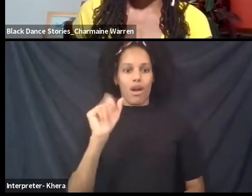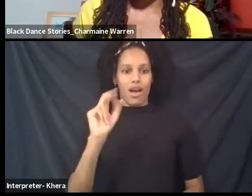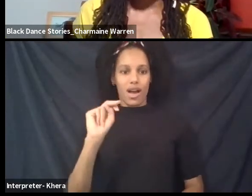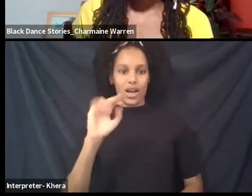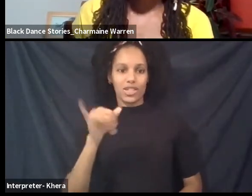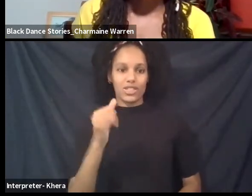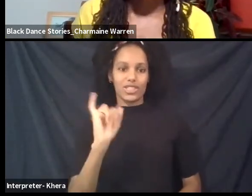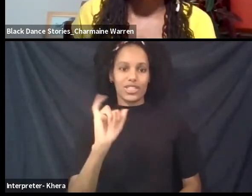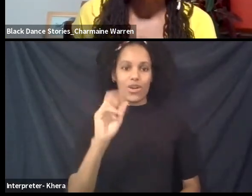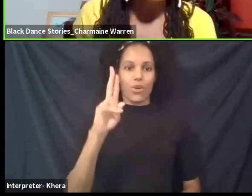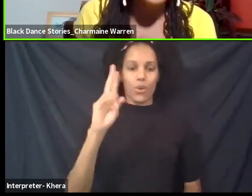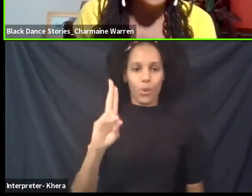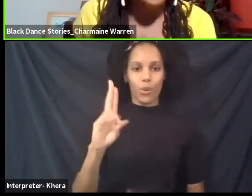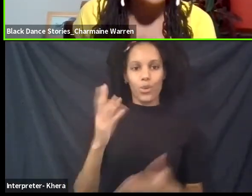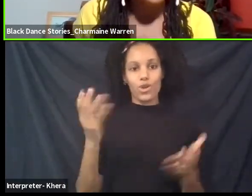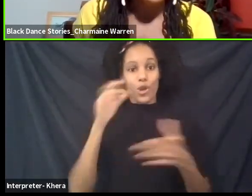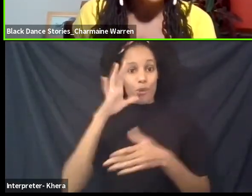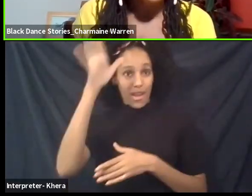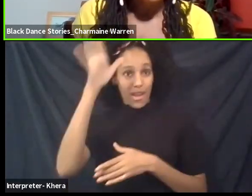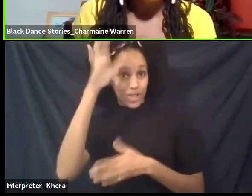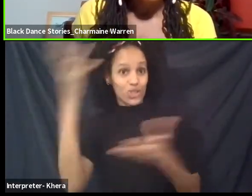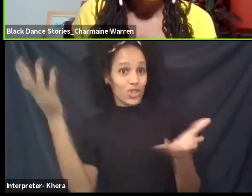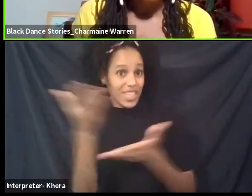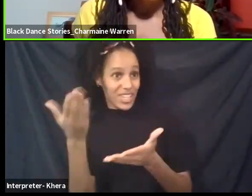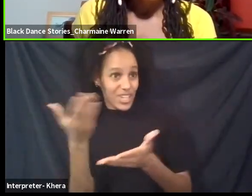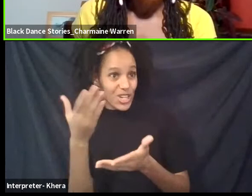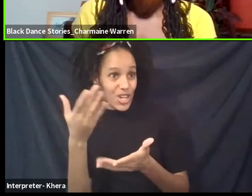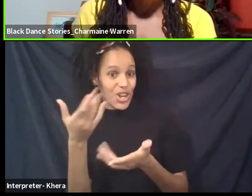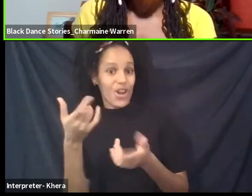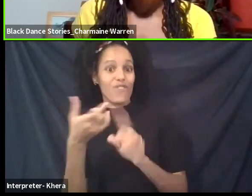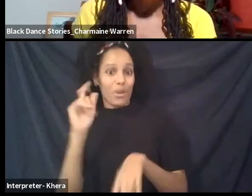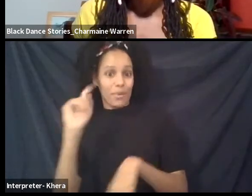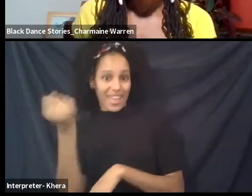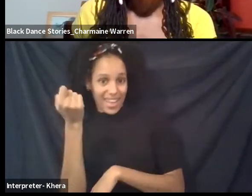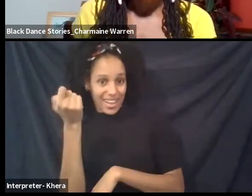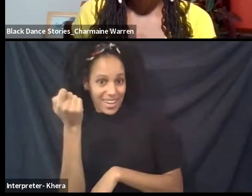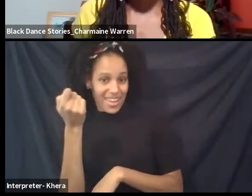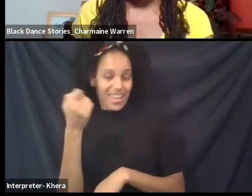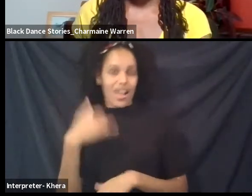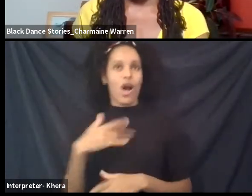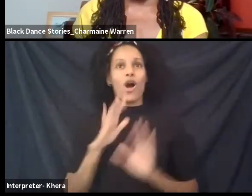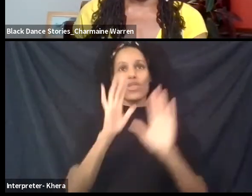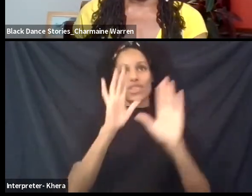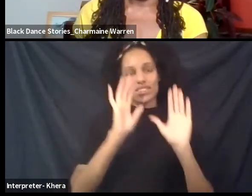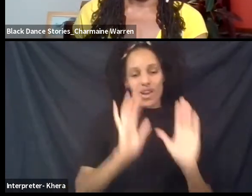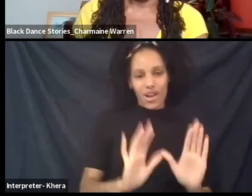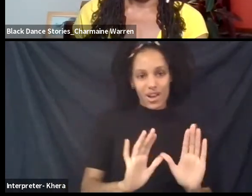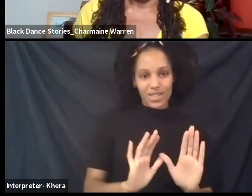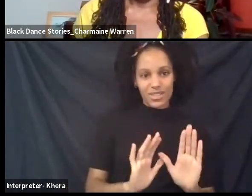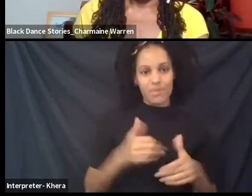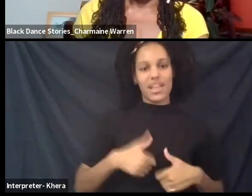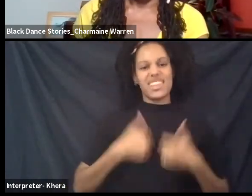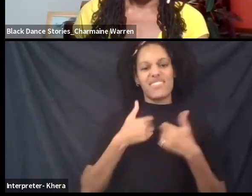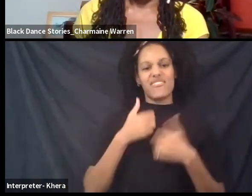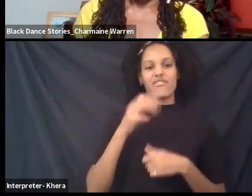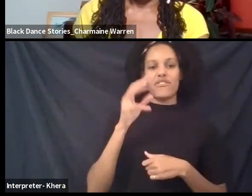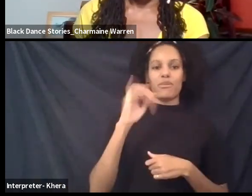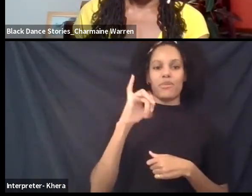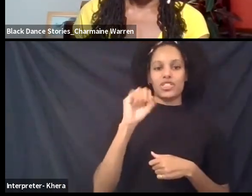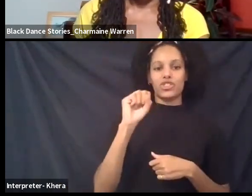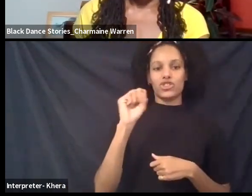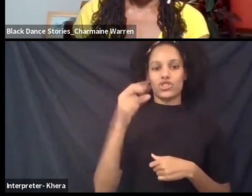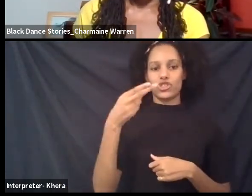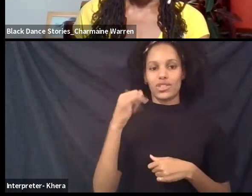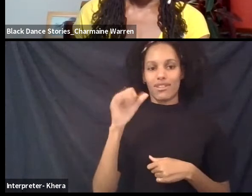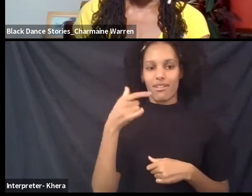They are here from Kenya. They're fantastic. They're living in Michigan. They're living in a little town called Ypsilanti where my